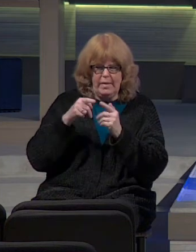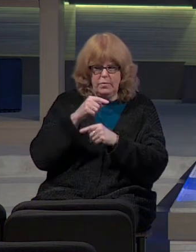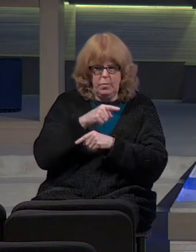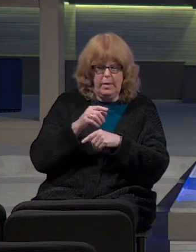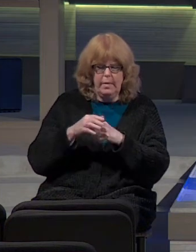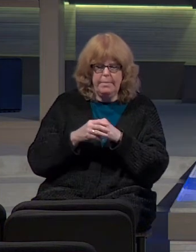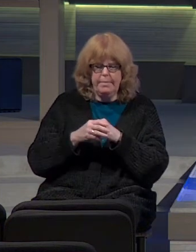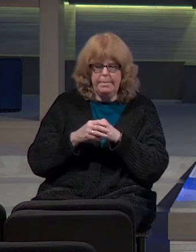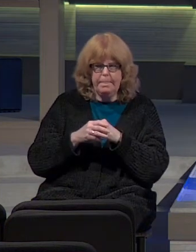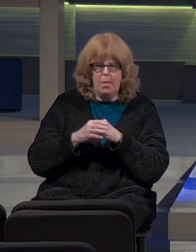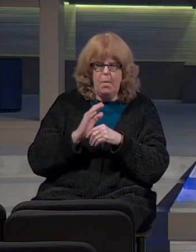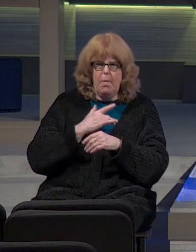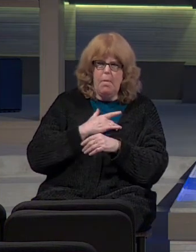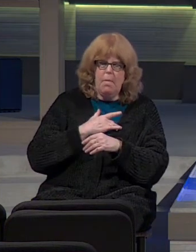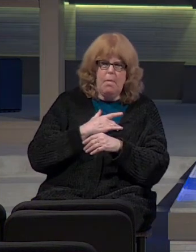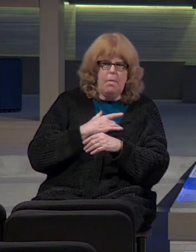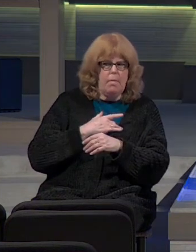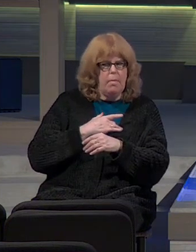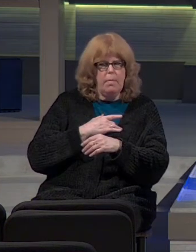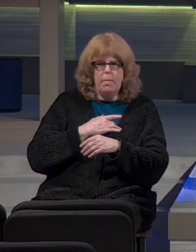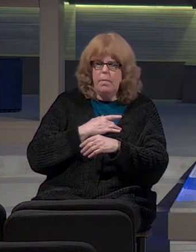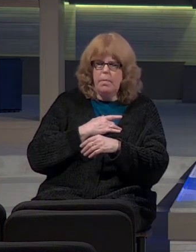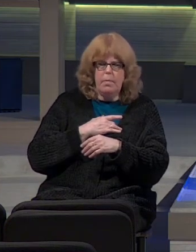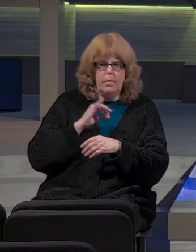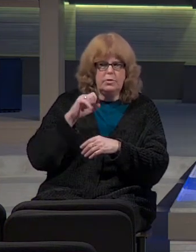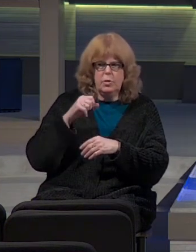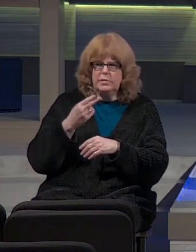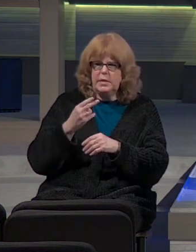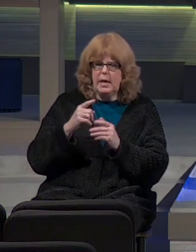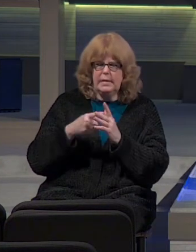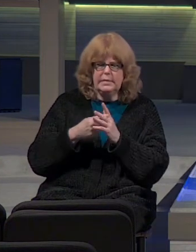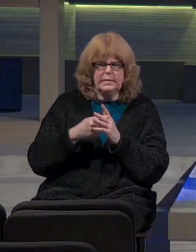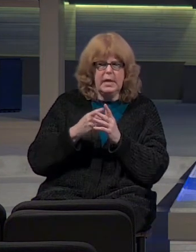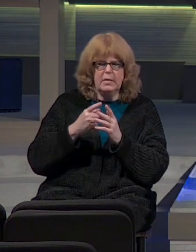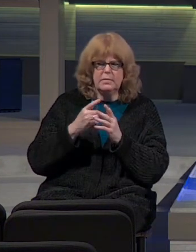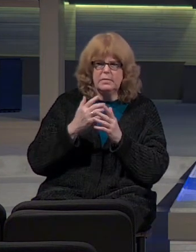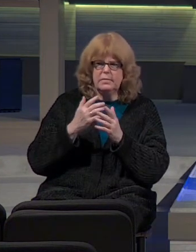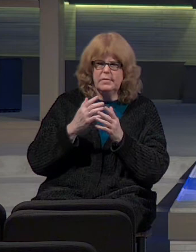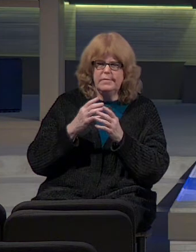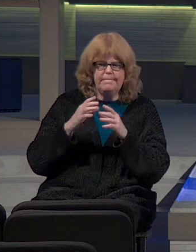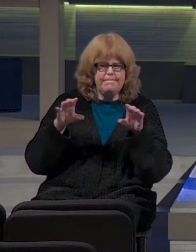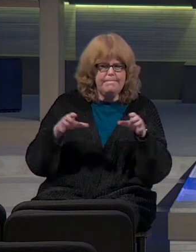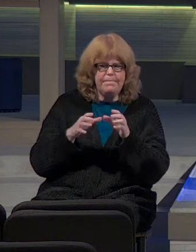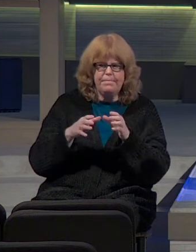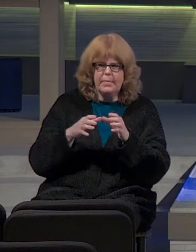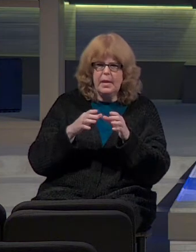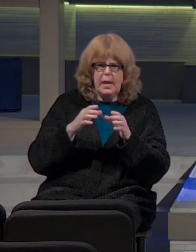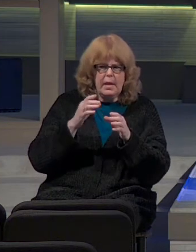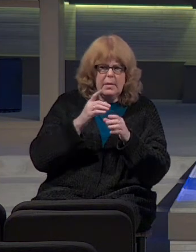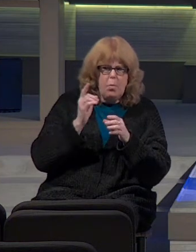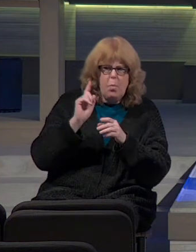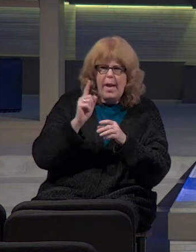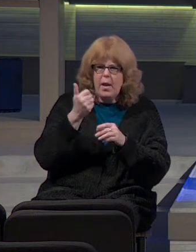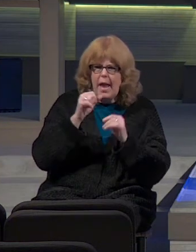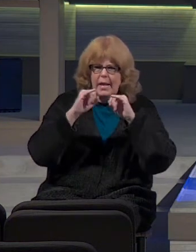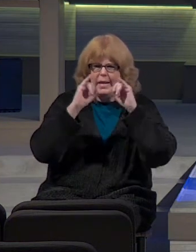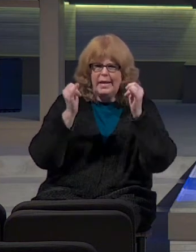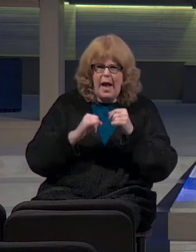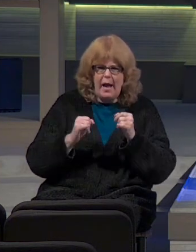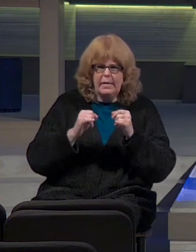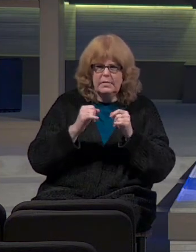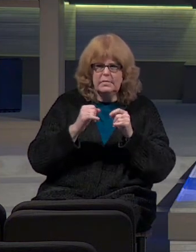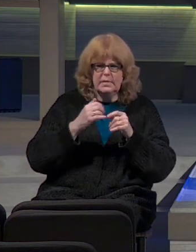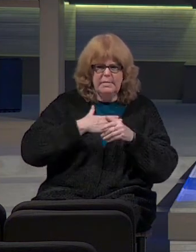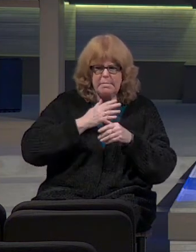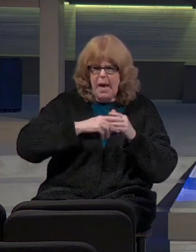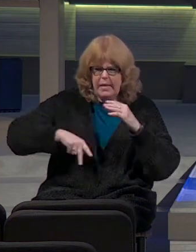him very much to heart. He begins an aggressive campaign of purging idolatry from his